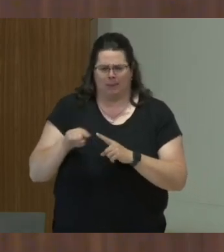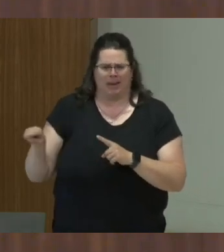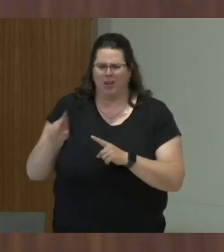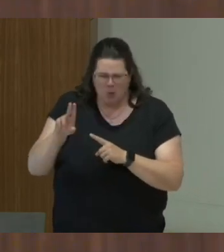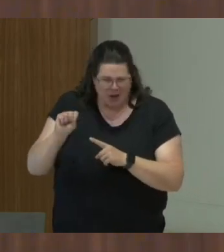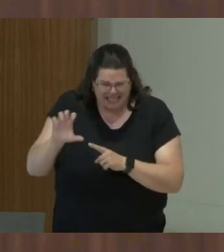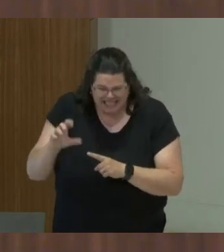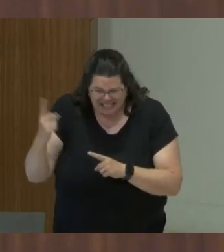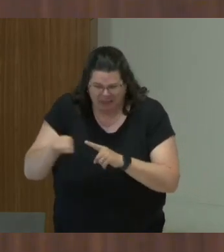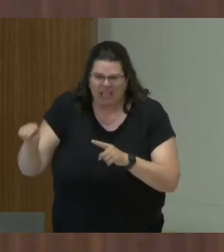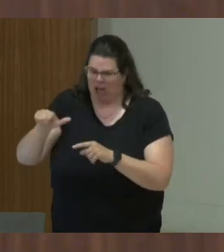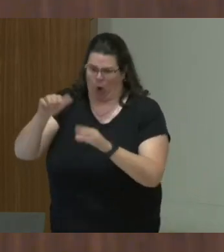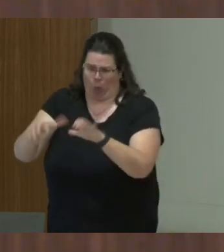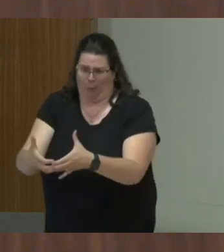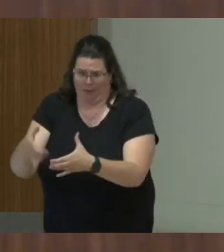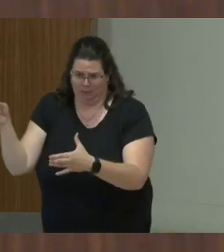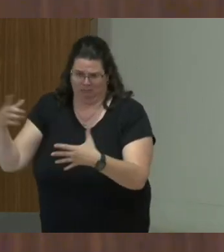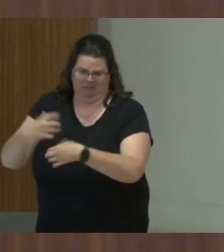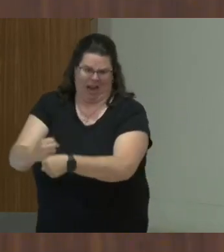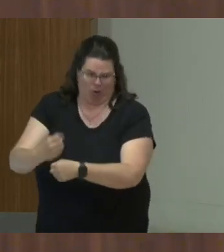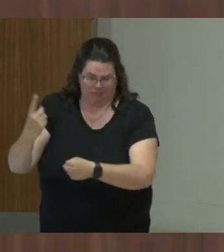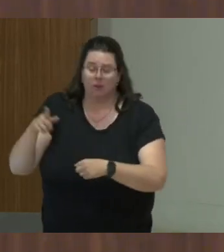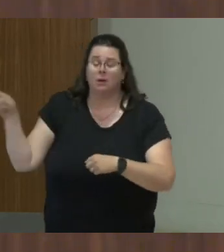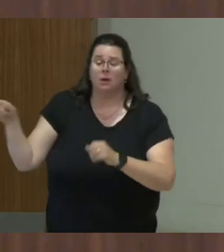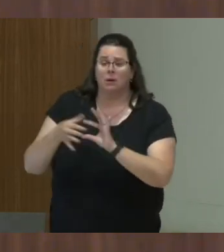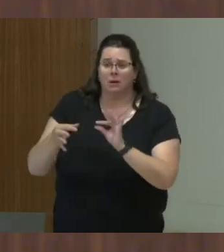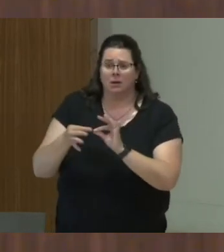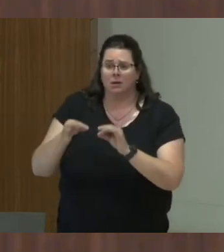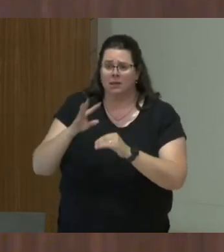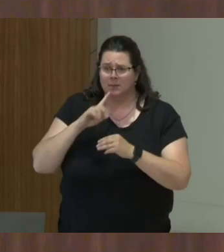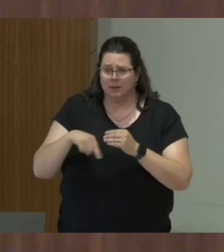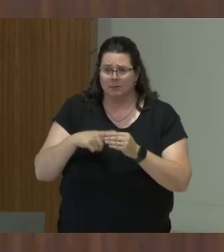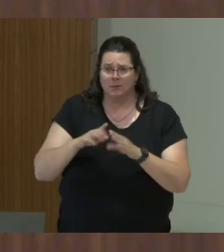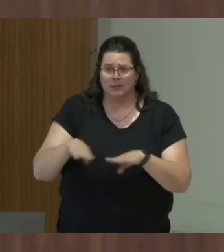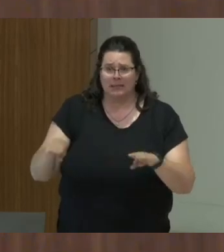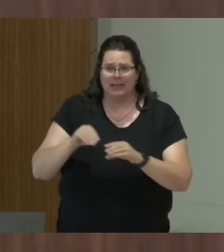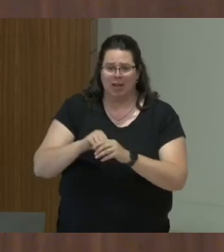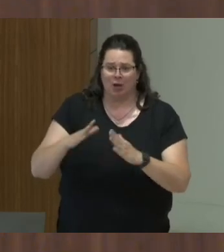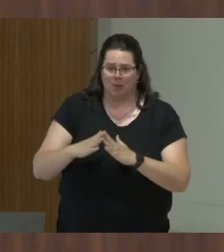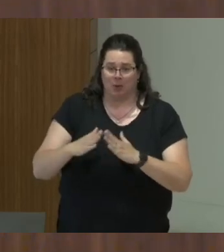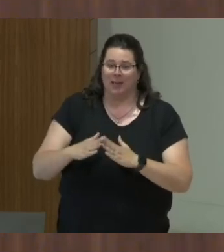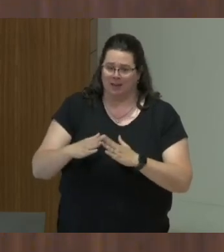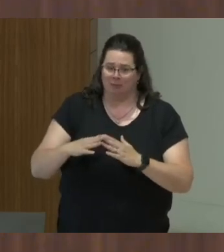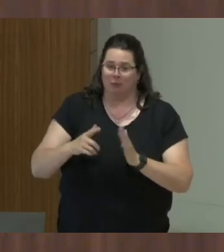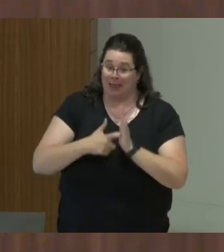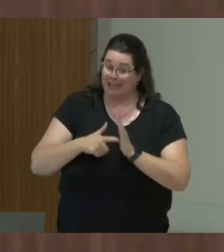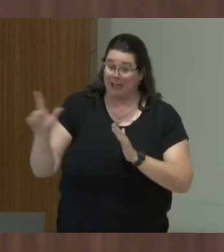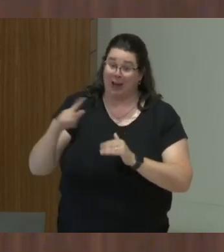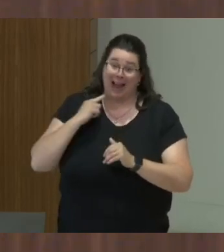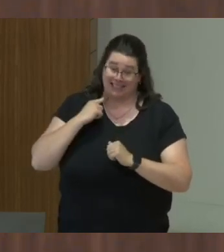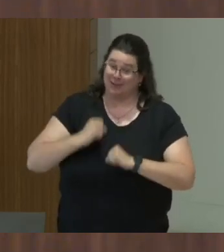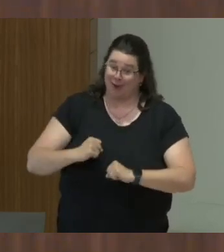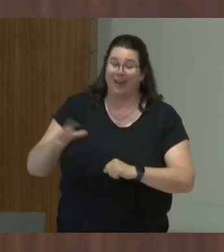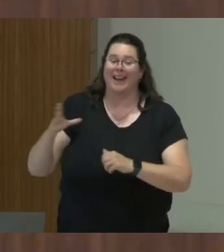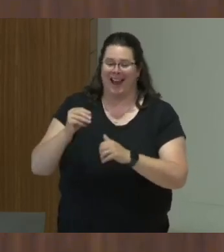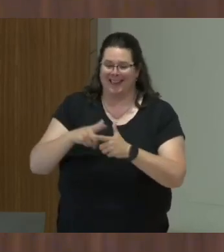child should enjoy a full and decent life in conditions which ensure dignity, promote self-reliance, and facilitate the child's